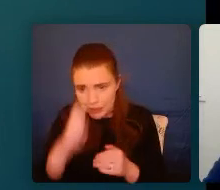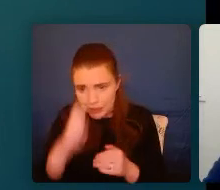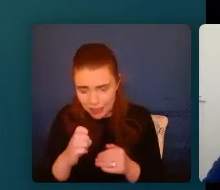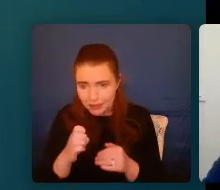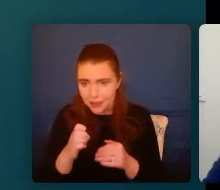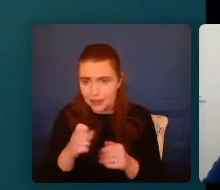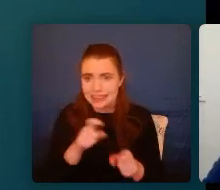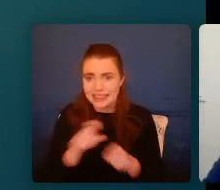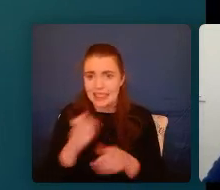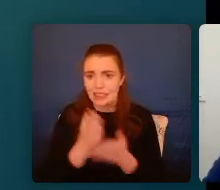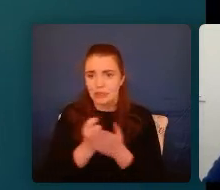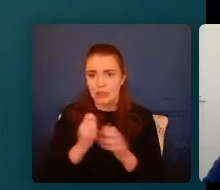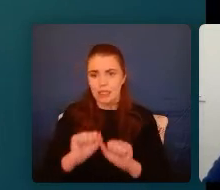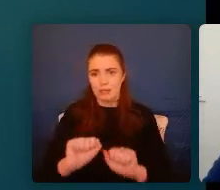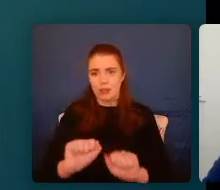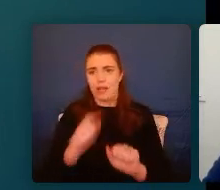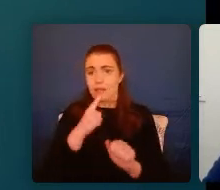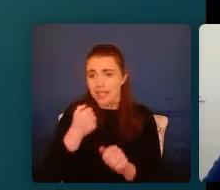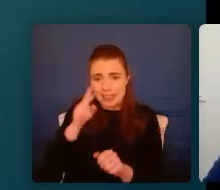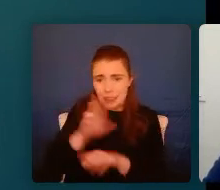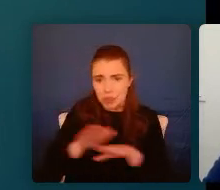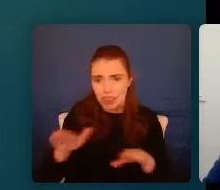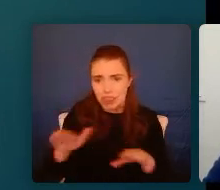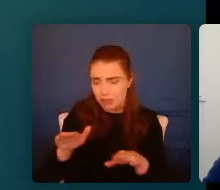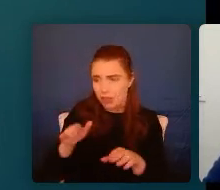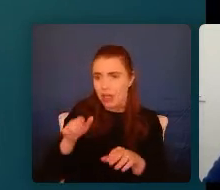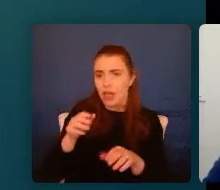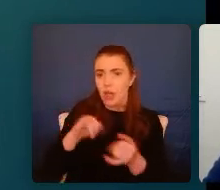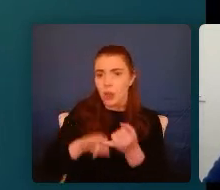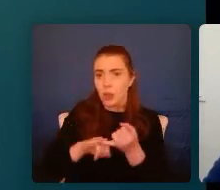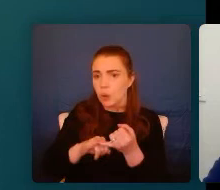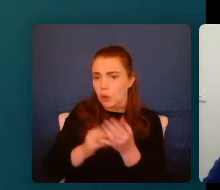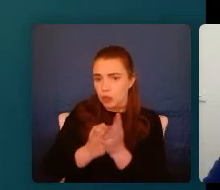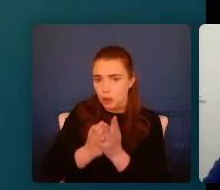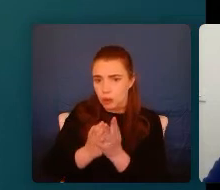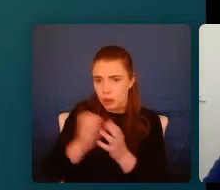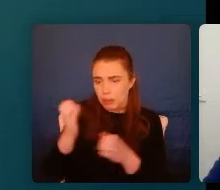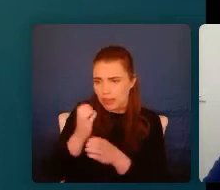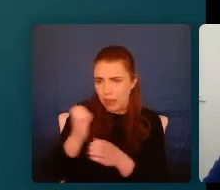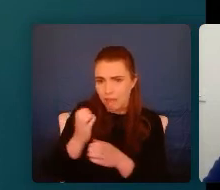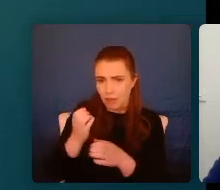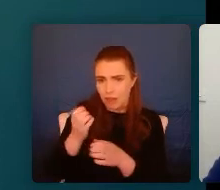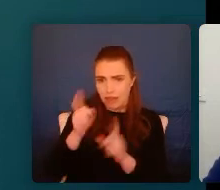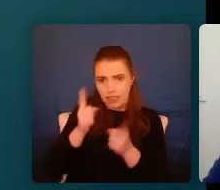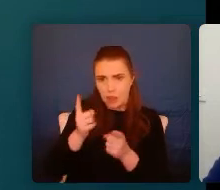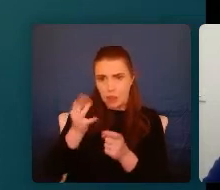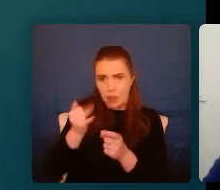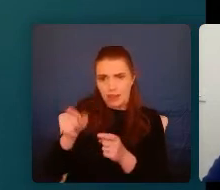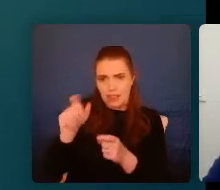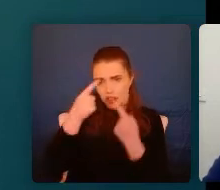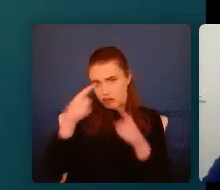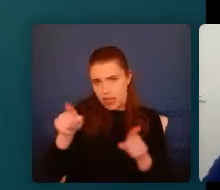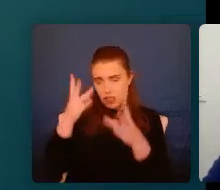often they would push back because this feeling of being cared for makes them anxious and they don't really know why the stranger wants to care for them.